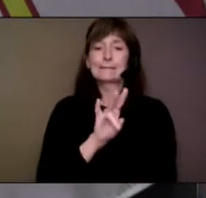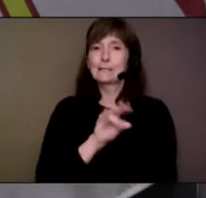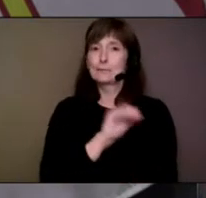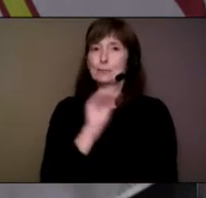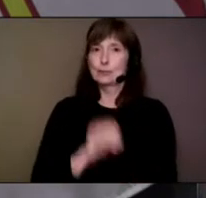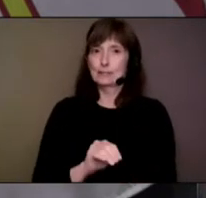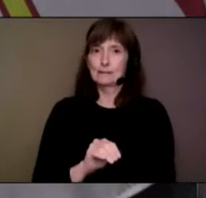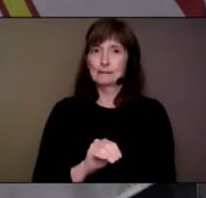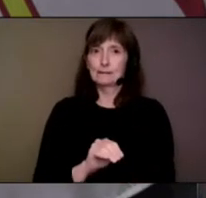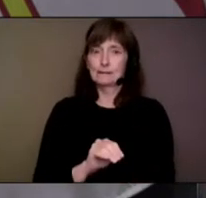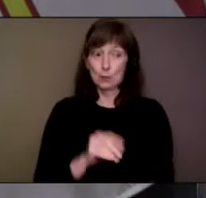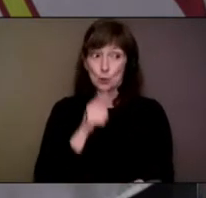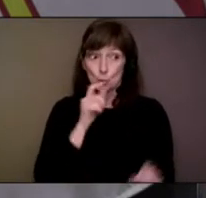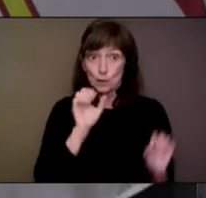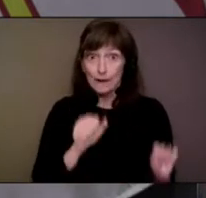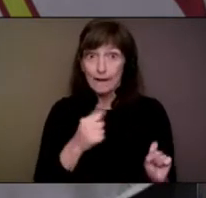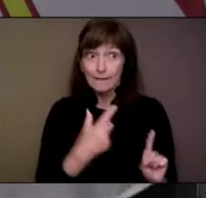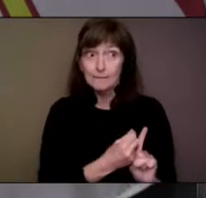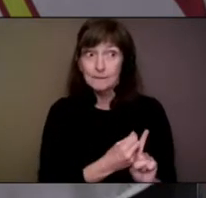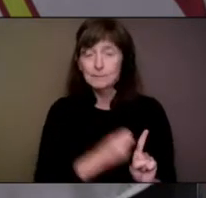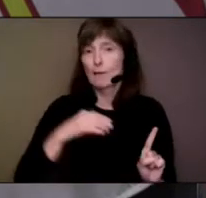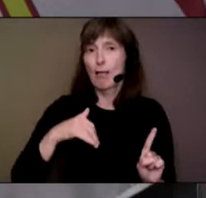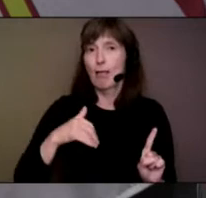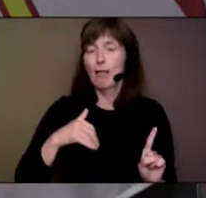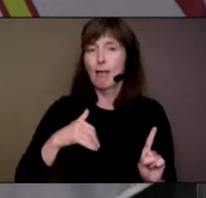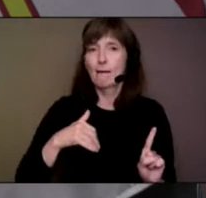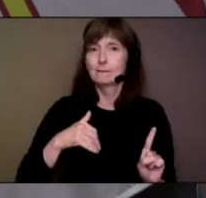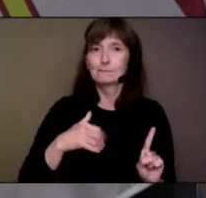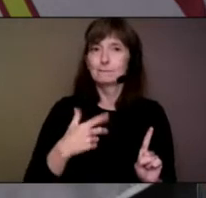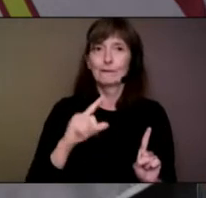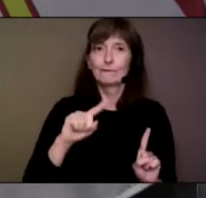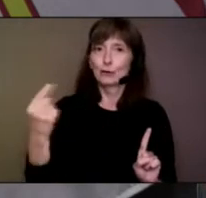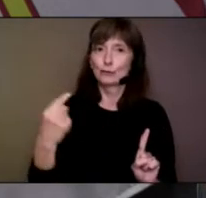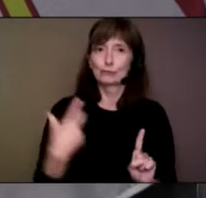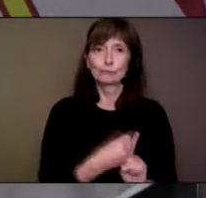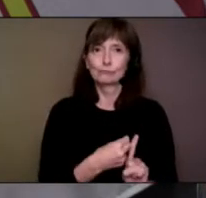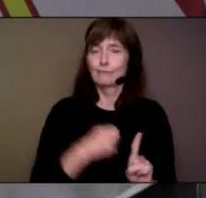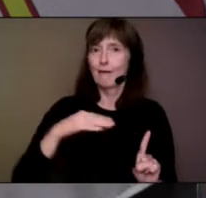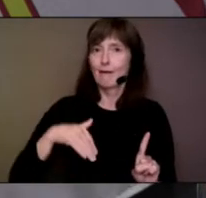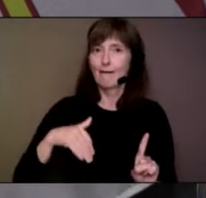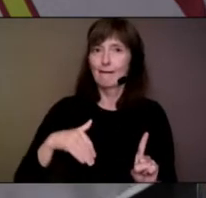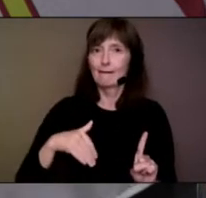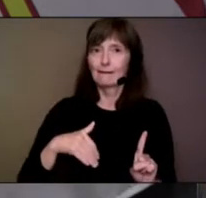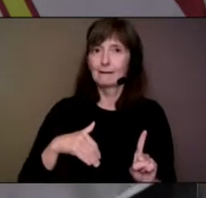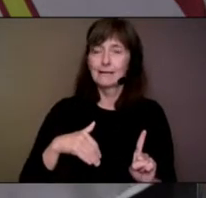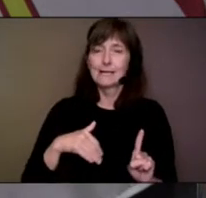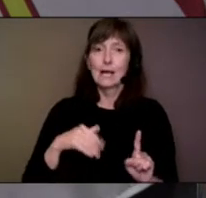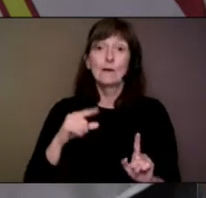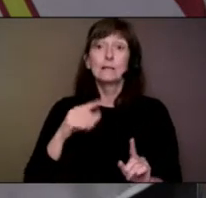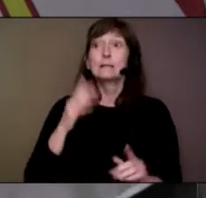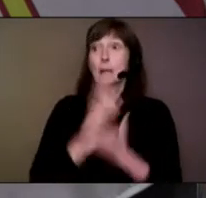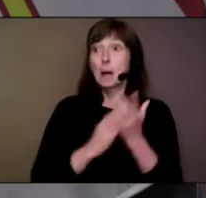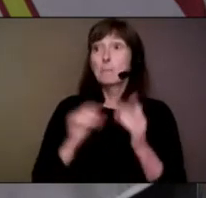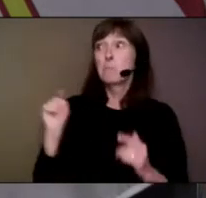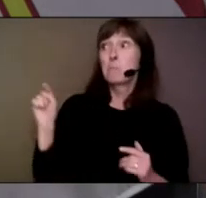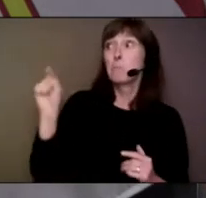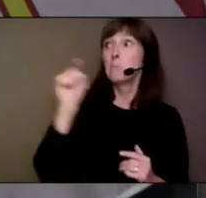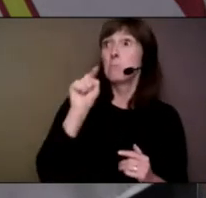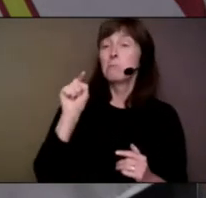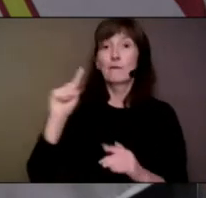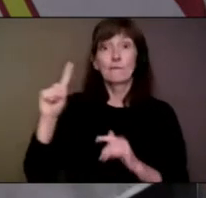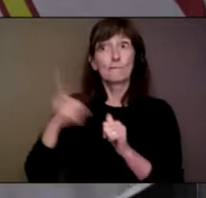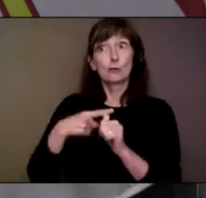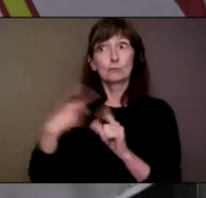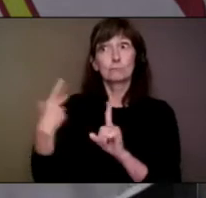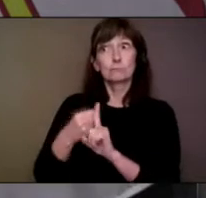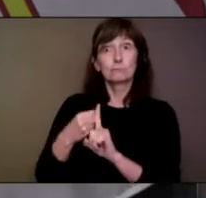that have not yet had a first dose. In some areas, the first dose rate is as high as 90%, while in